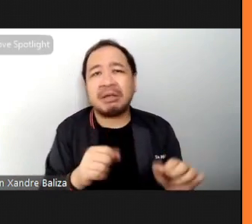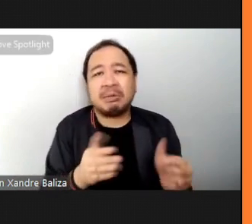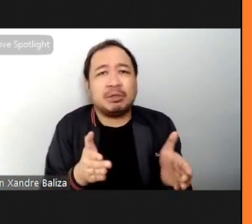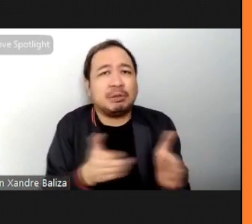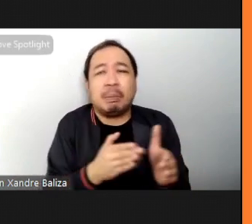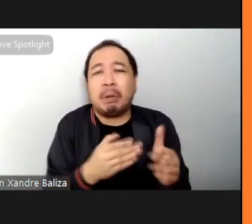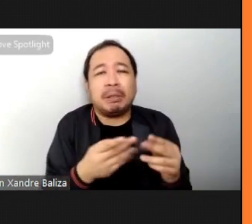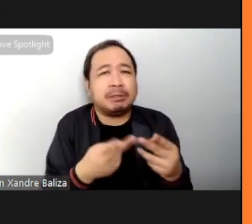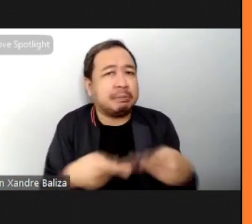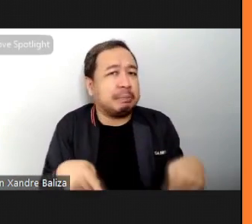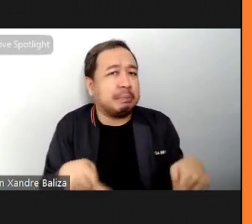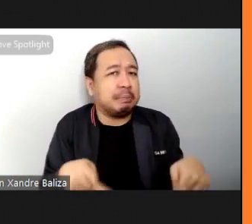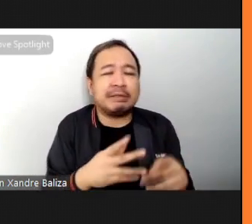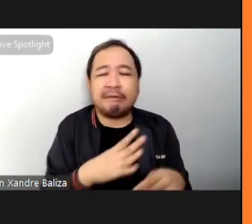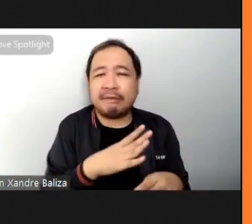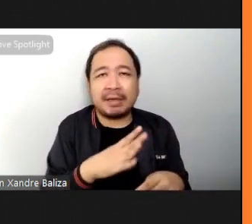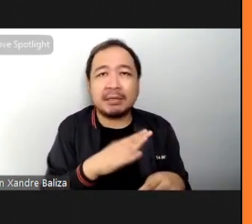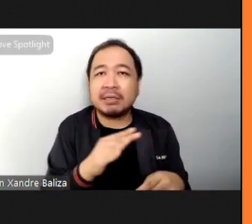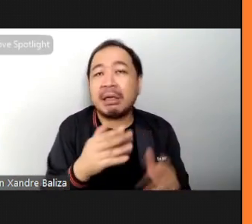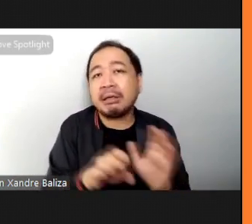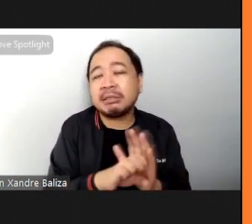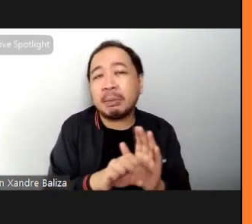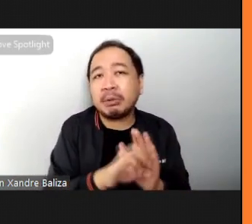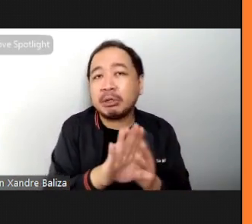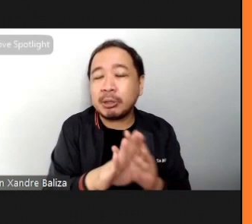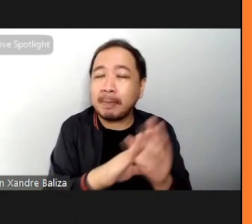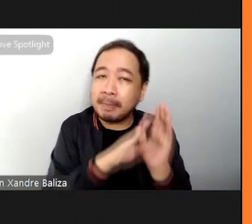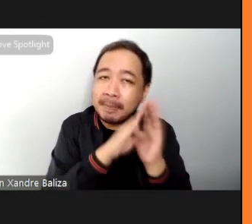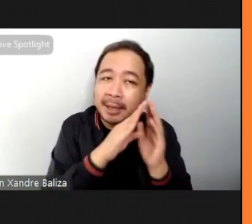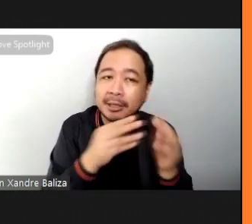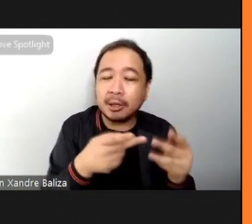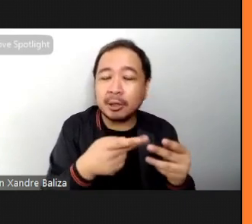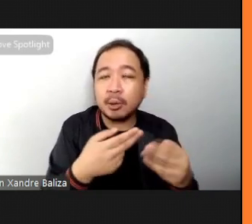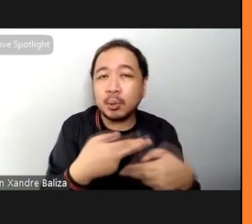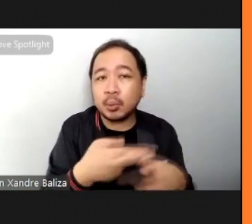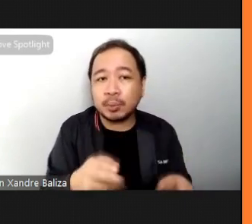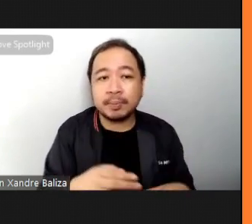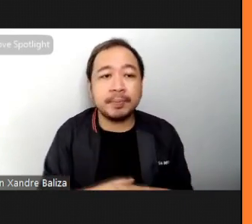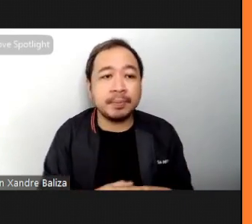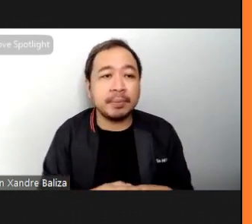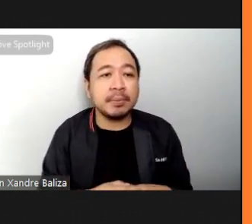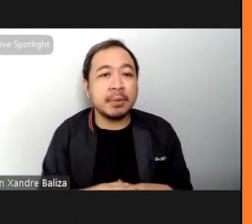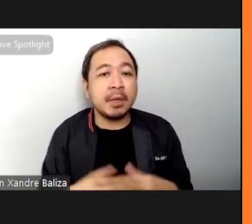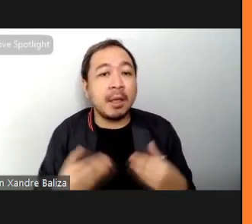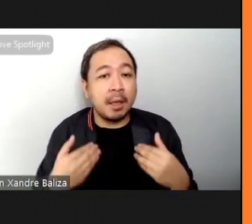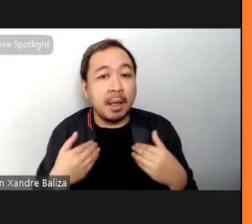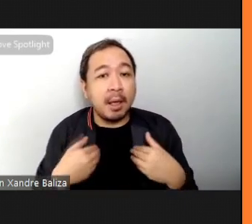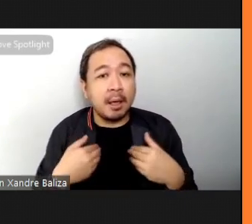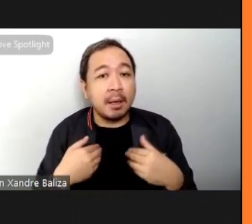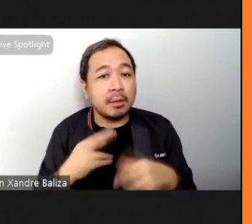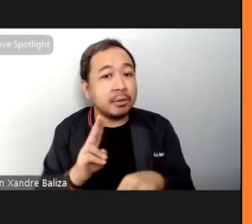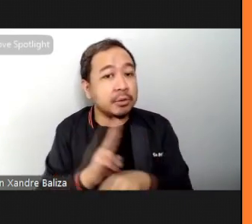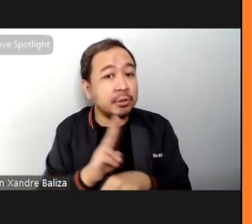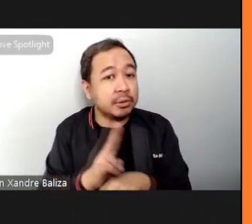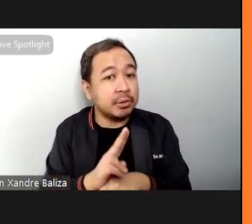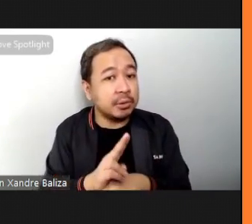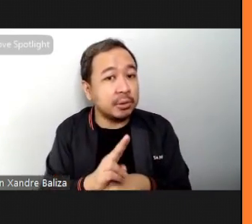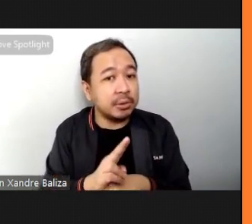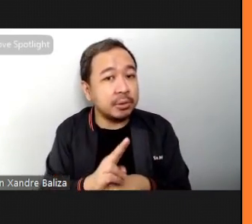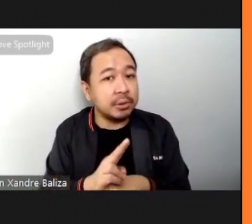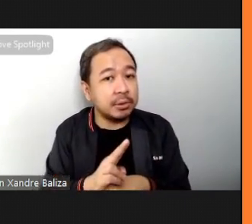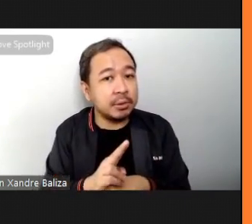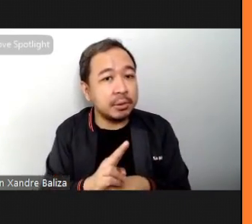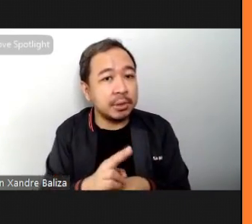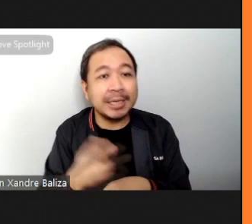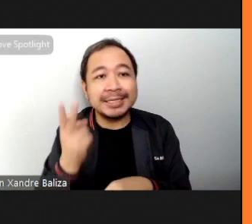so after you get the basic moves such as the racing chase or the matadors and also have mastery of the overhand and